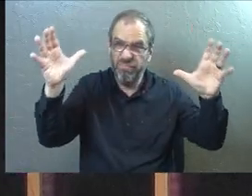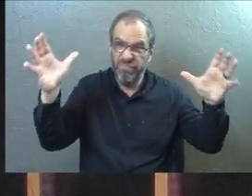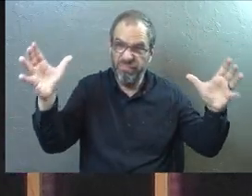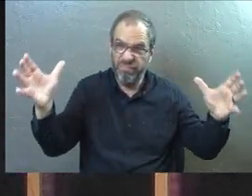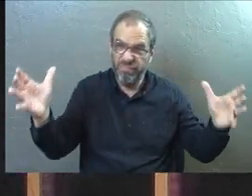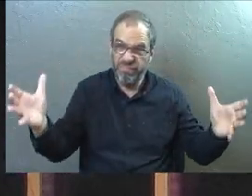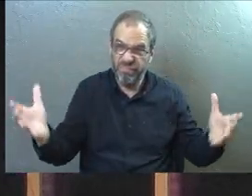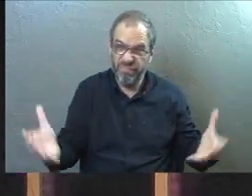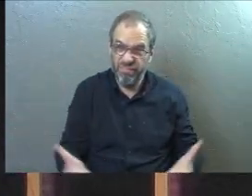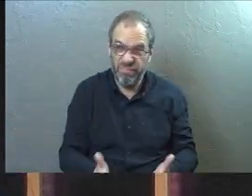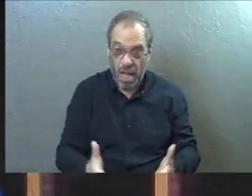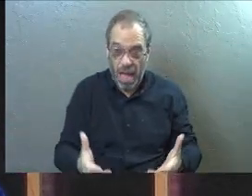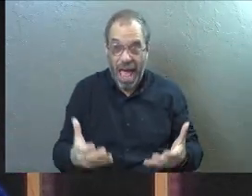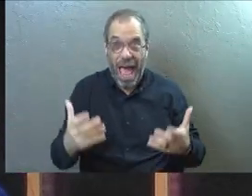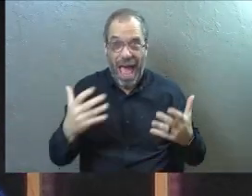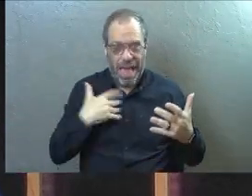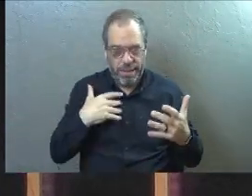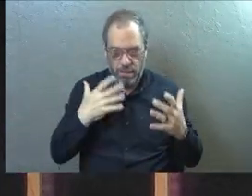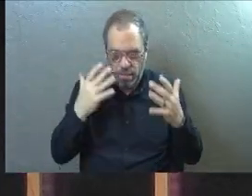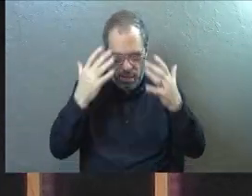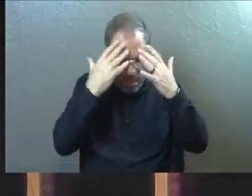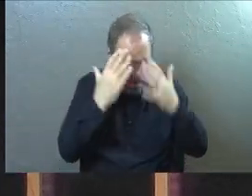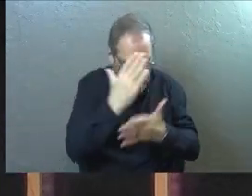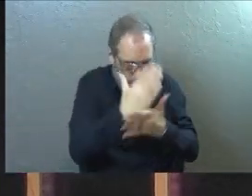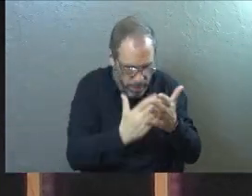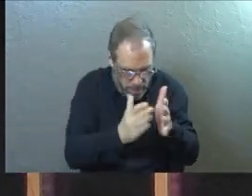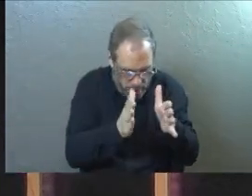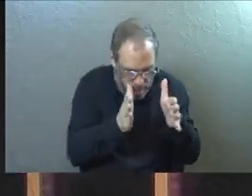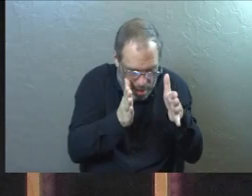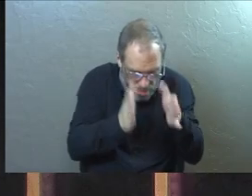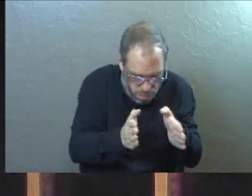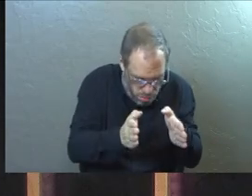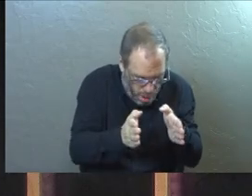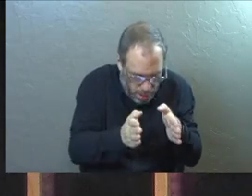And man, we get really worked up about some of this stuff.